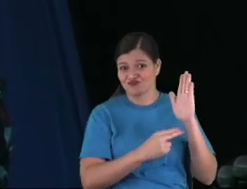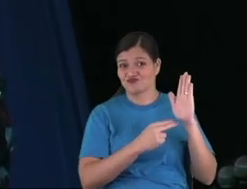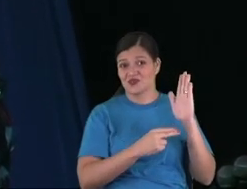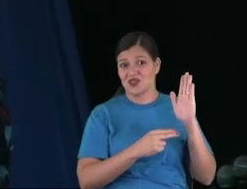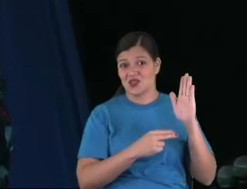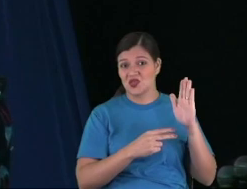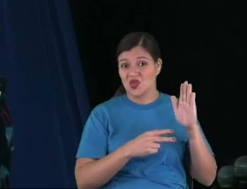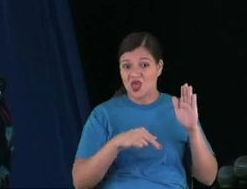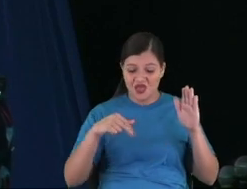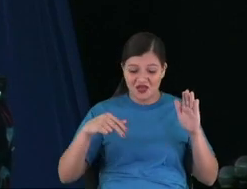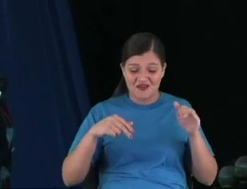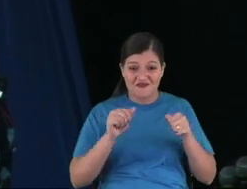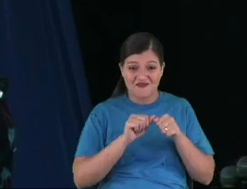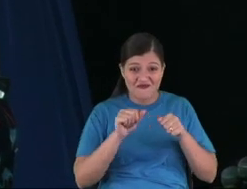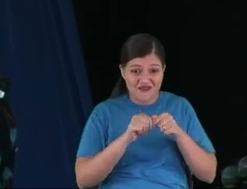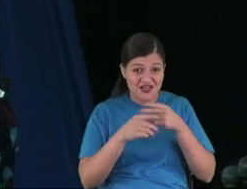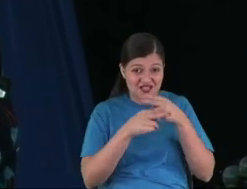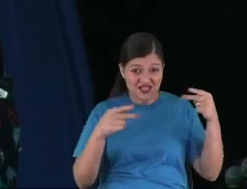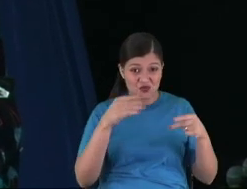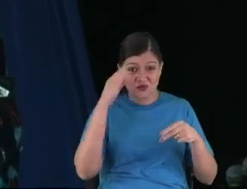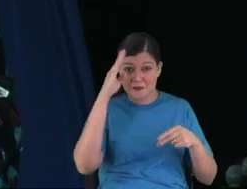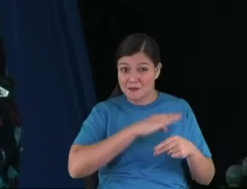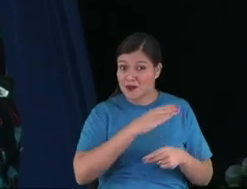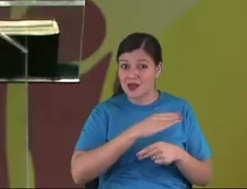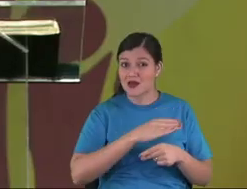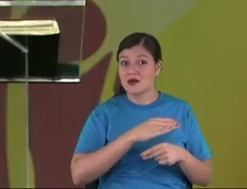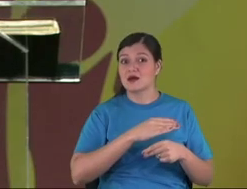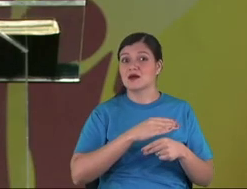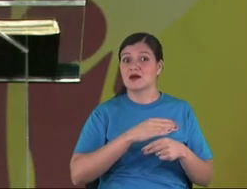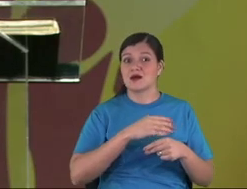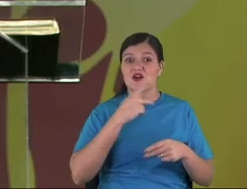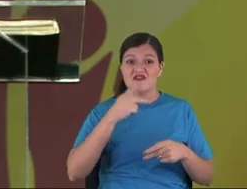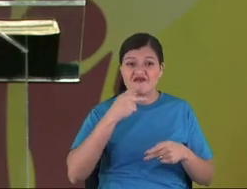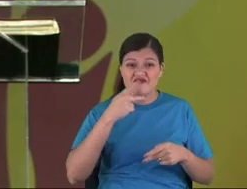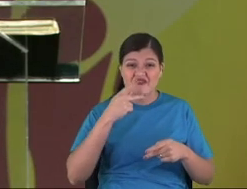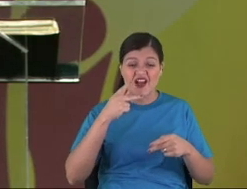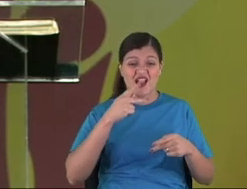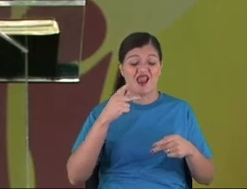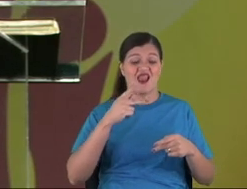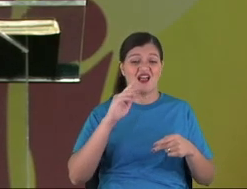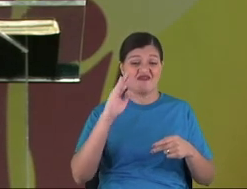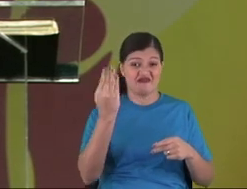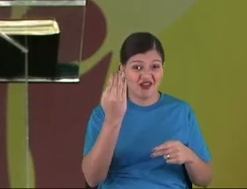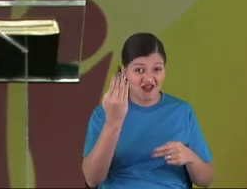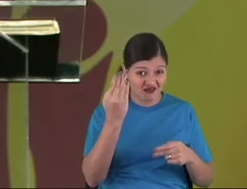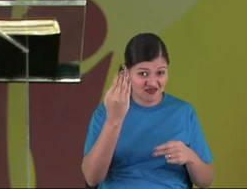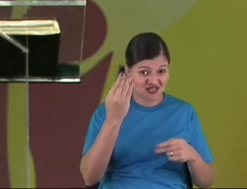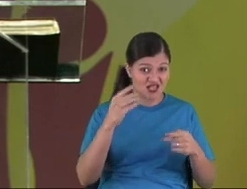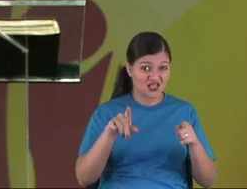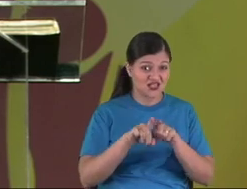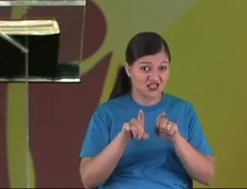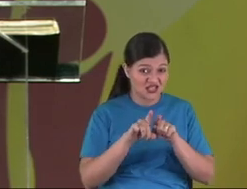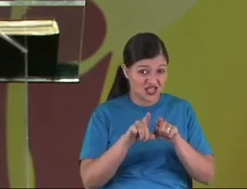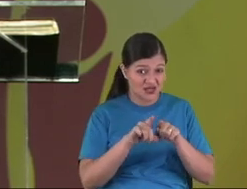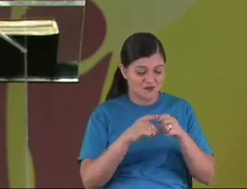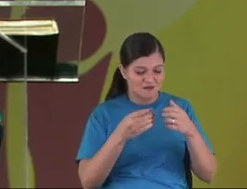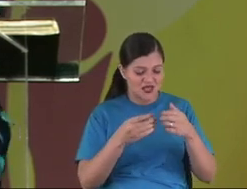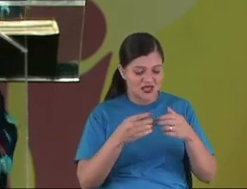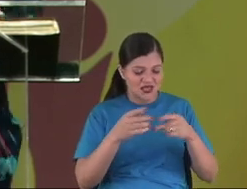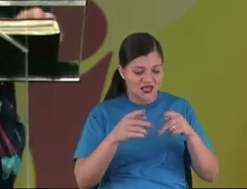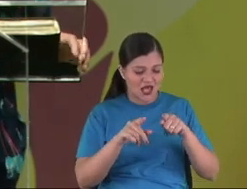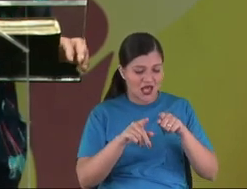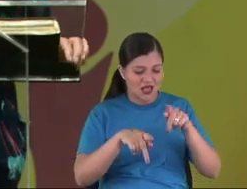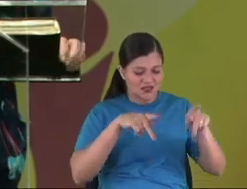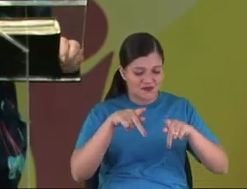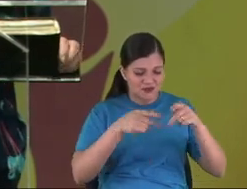Feet that run to the evil, fake news, and the brothers and sisters in division. God